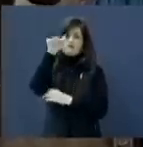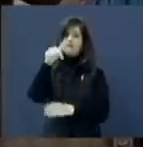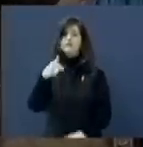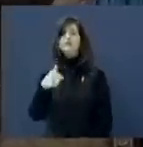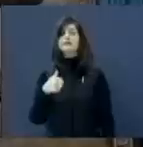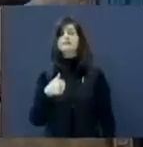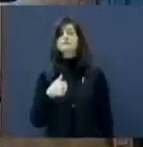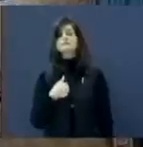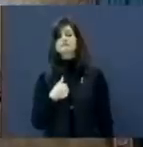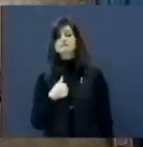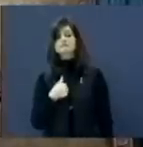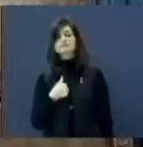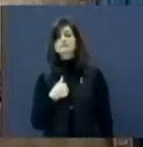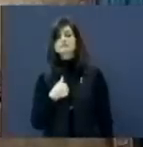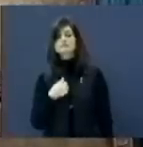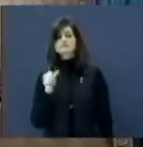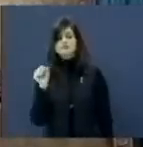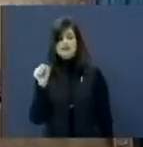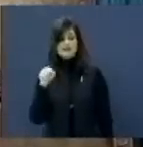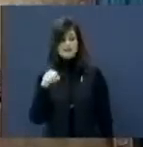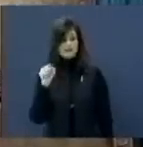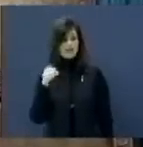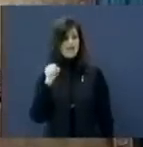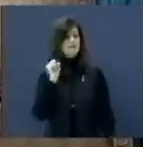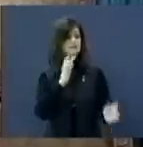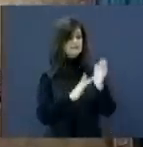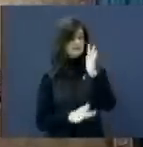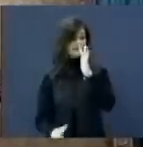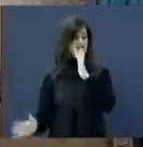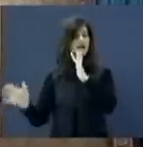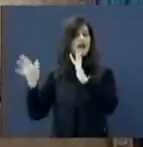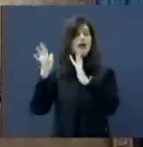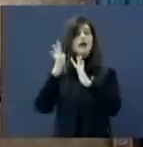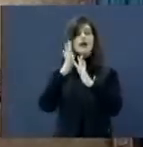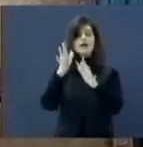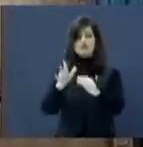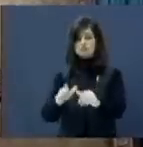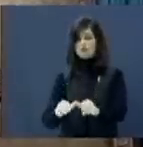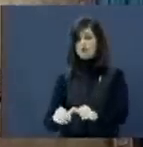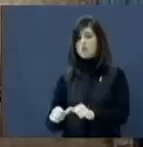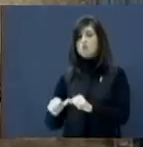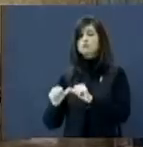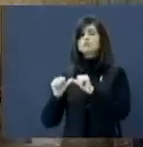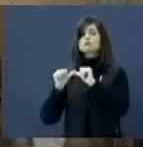He's And the anchor holds